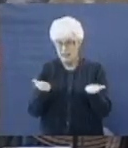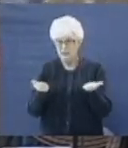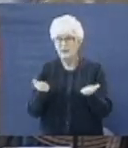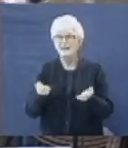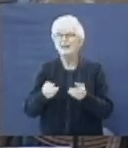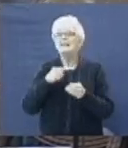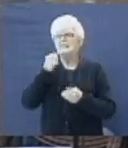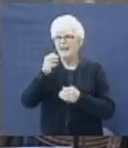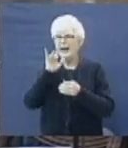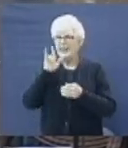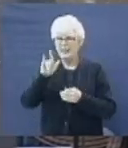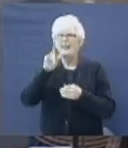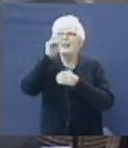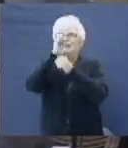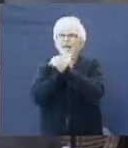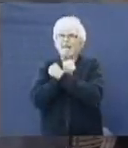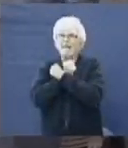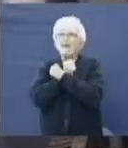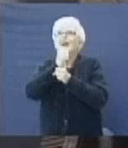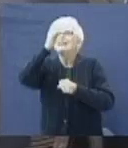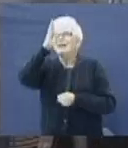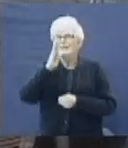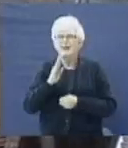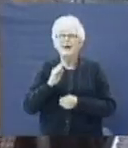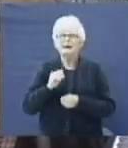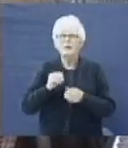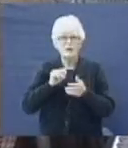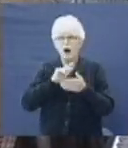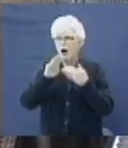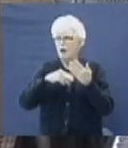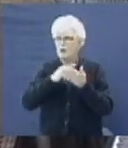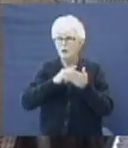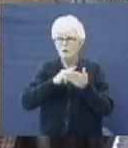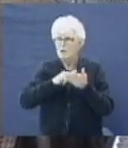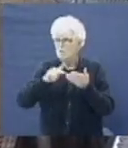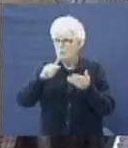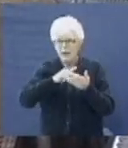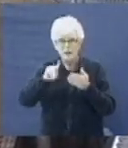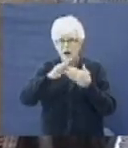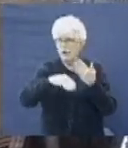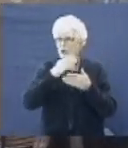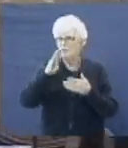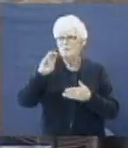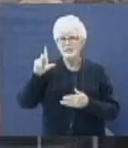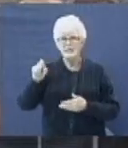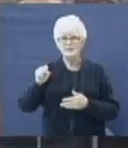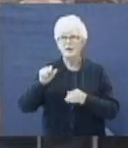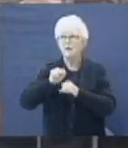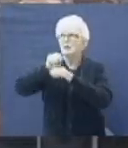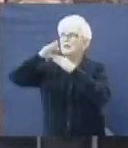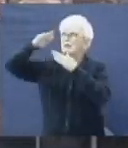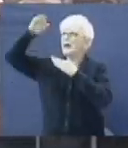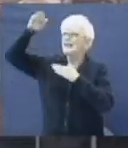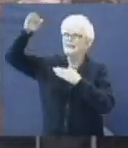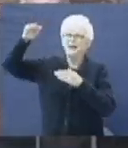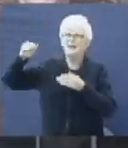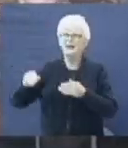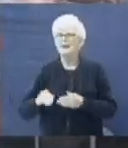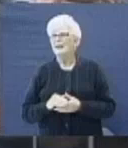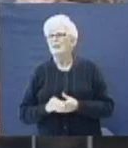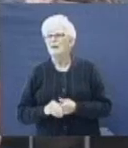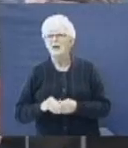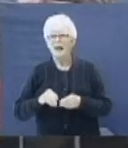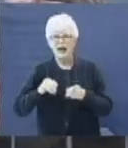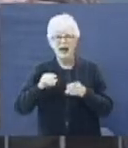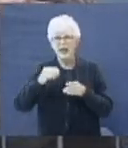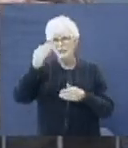God when all your bills are paid, and when you're standing on the mountain high. But what about when you're spiritually flat upon your back,